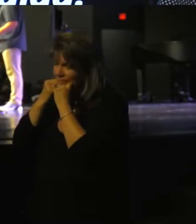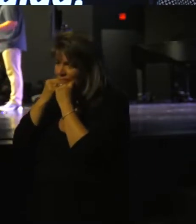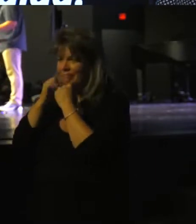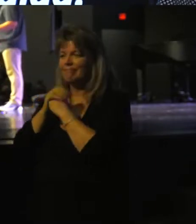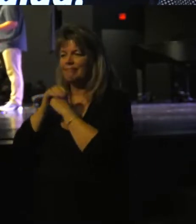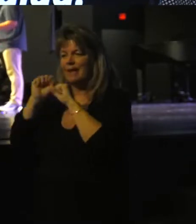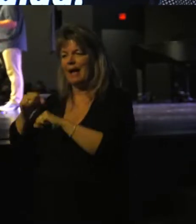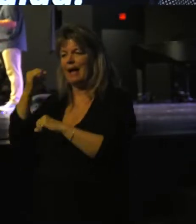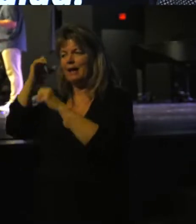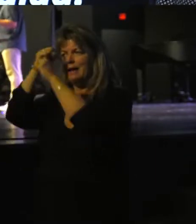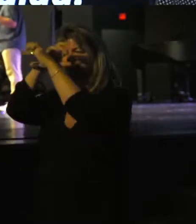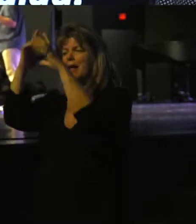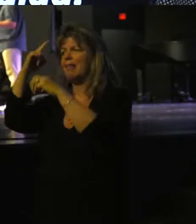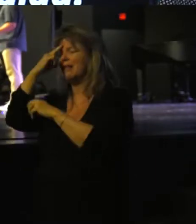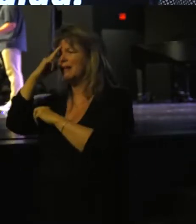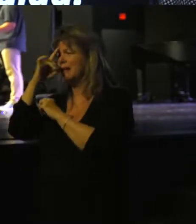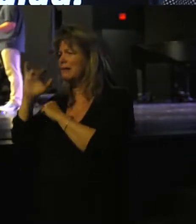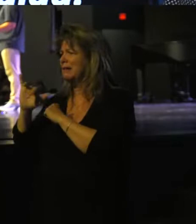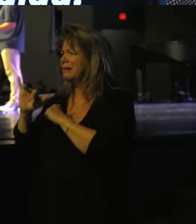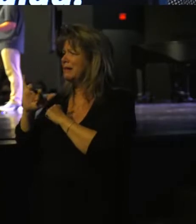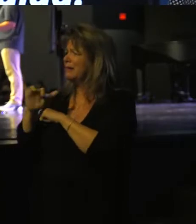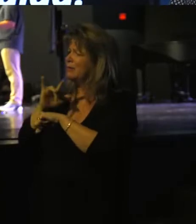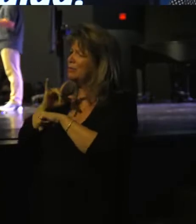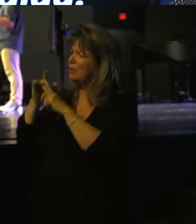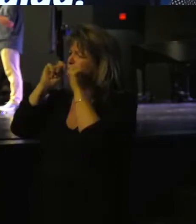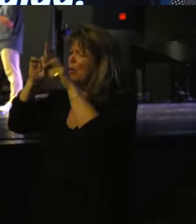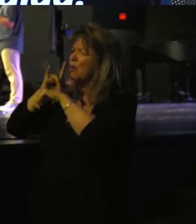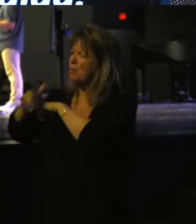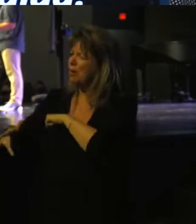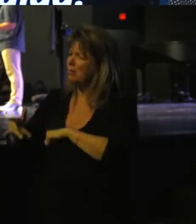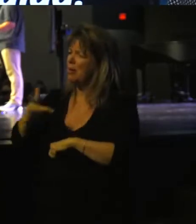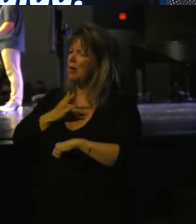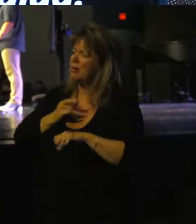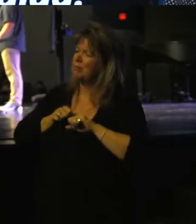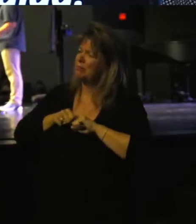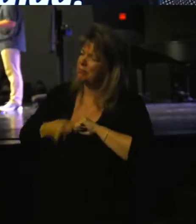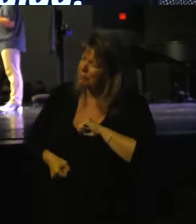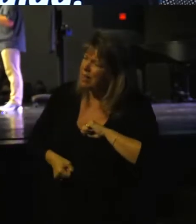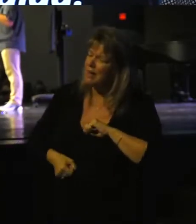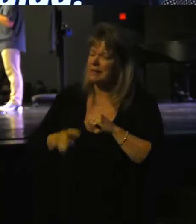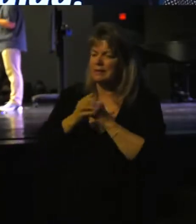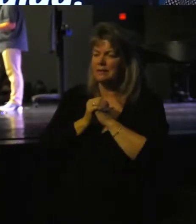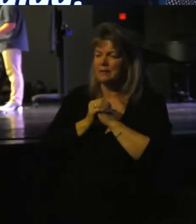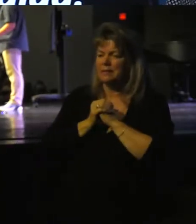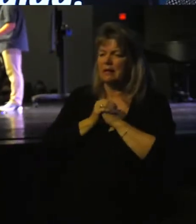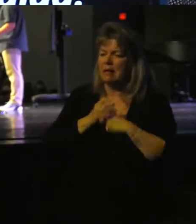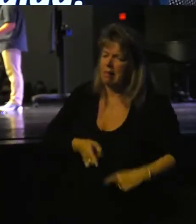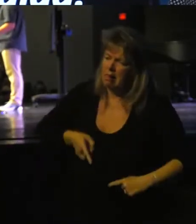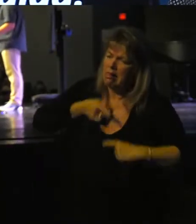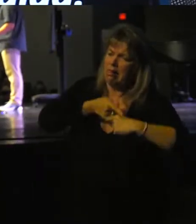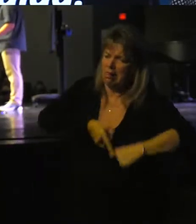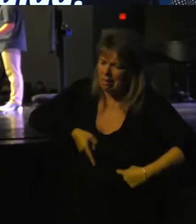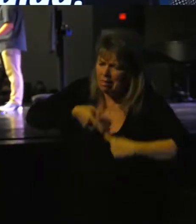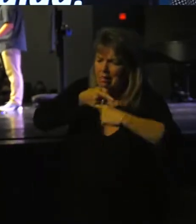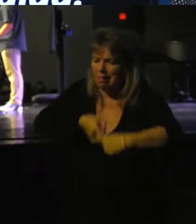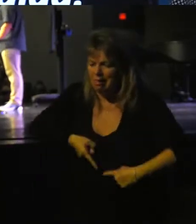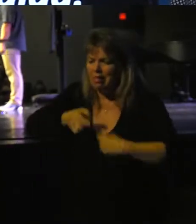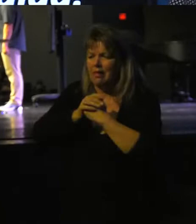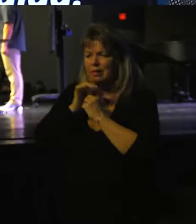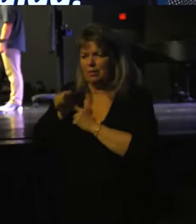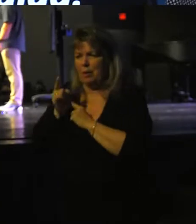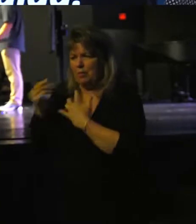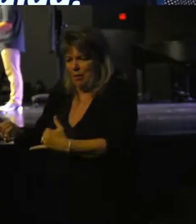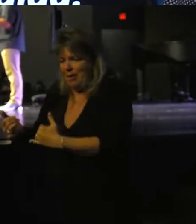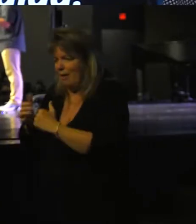I could imagine him thinking, Man, I woke up early. My heart is breaking. I'm so, I'm struggling in this moment right